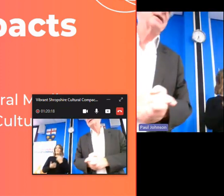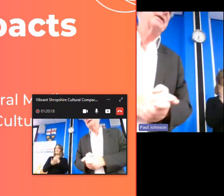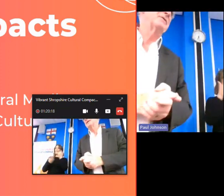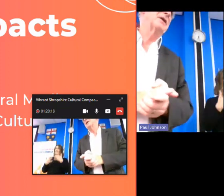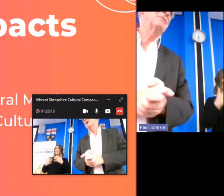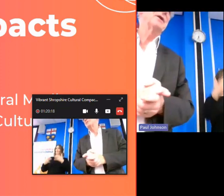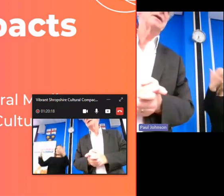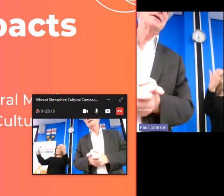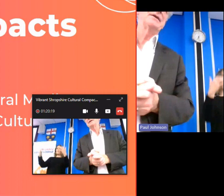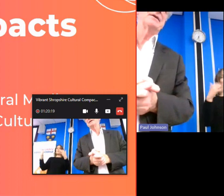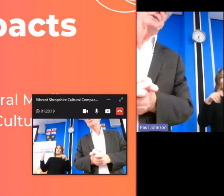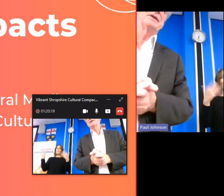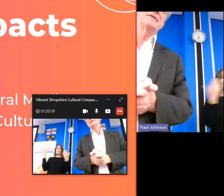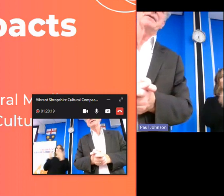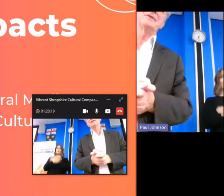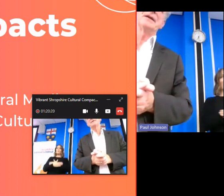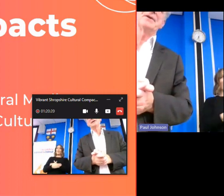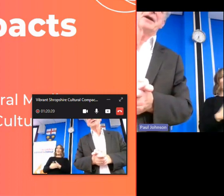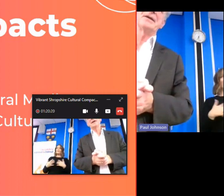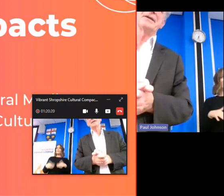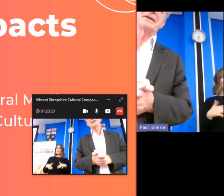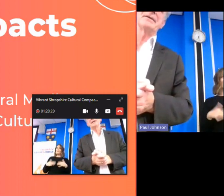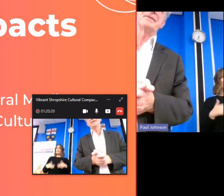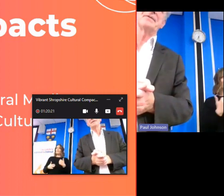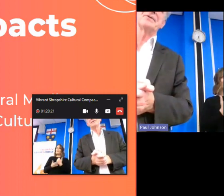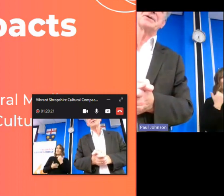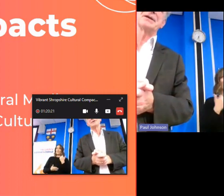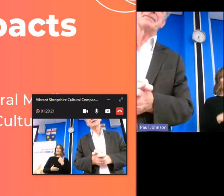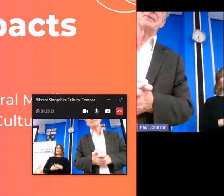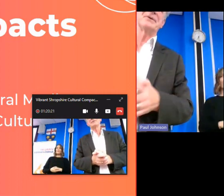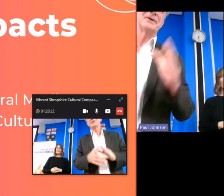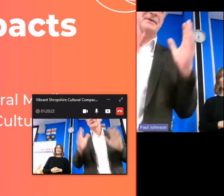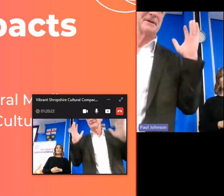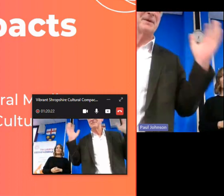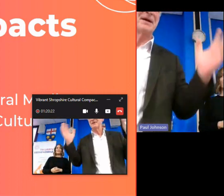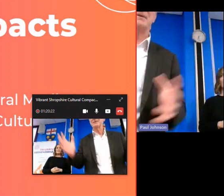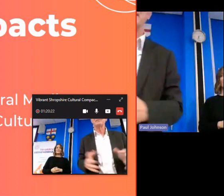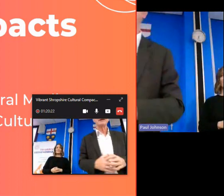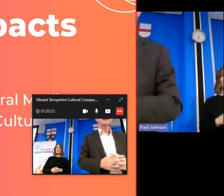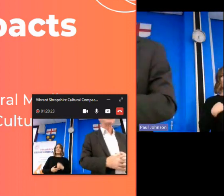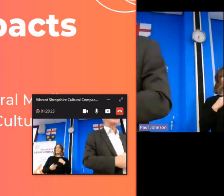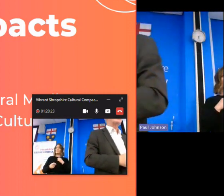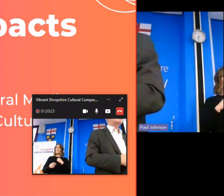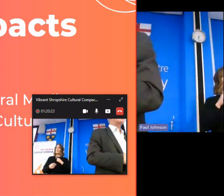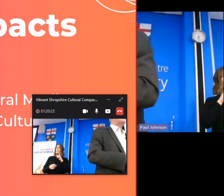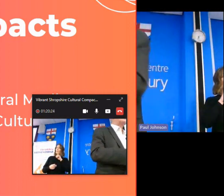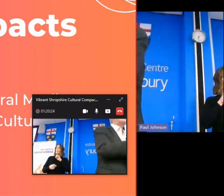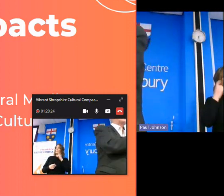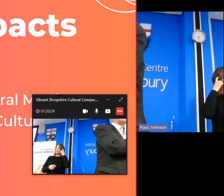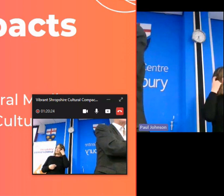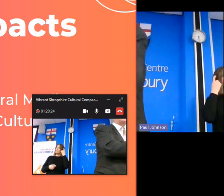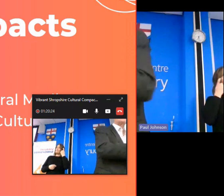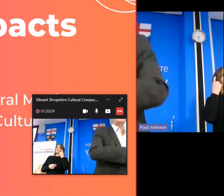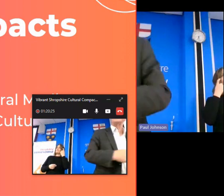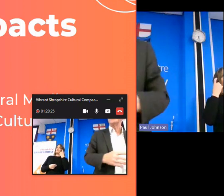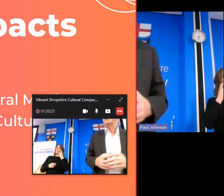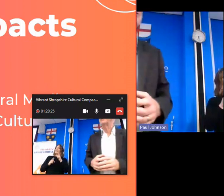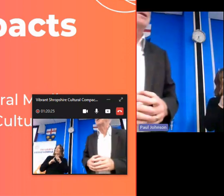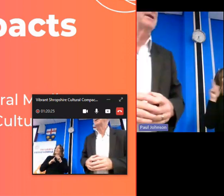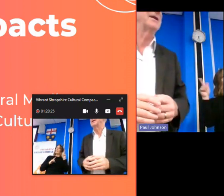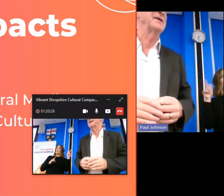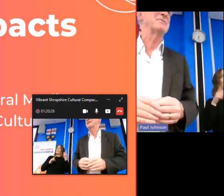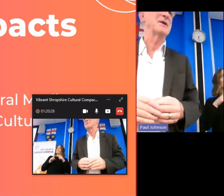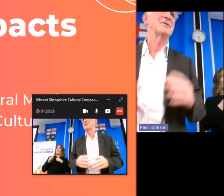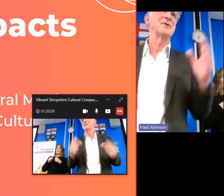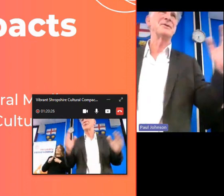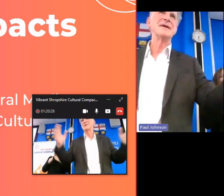turnout uh really really really great um of course i'm in back of my mind i'm also thinking down the road down